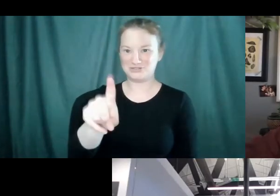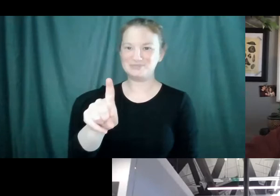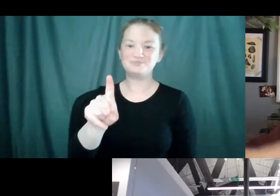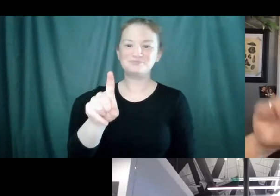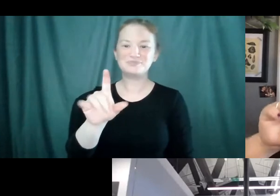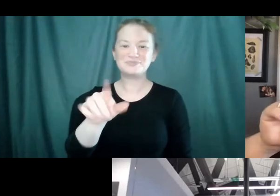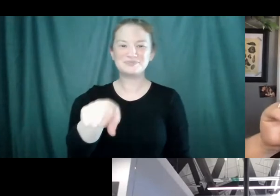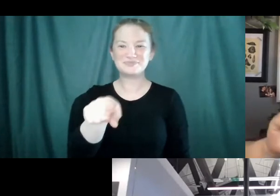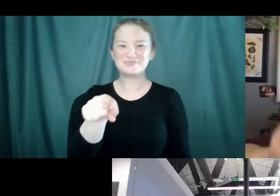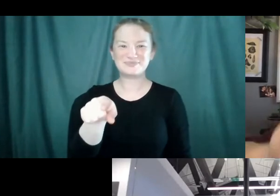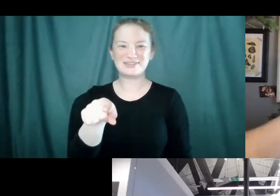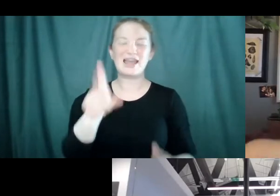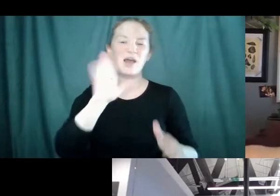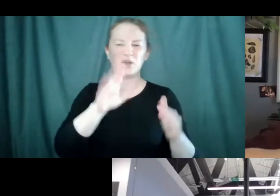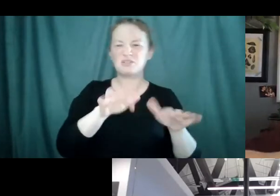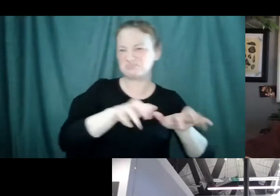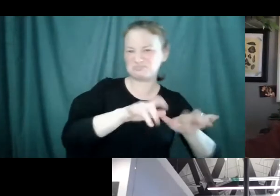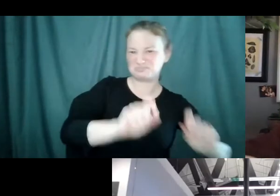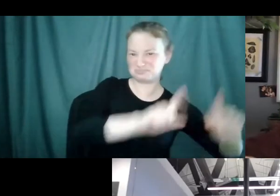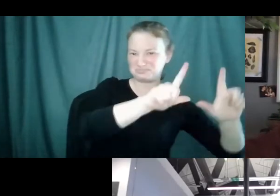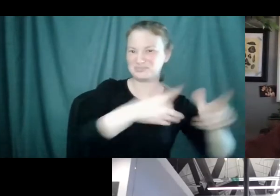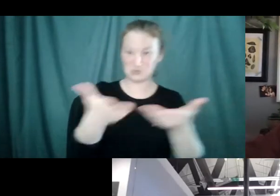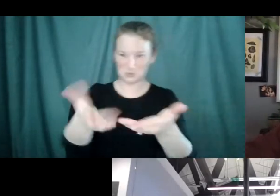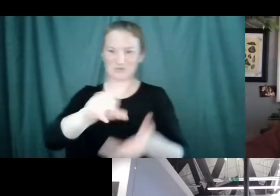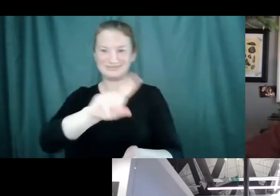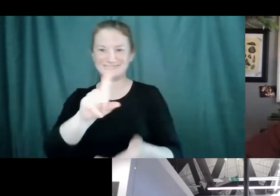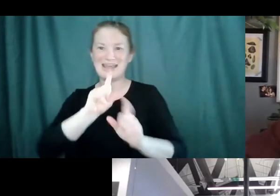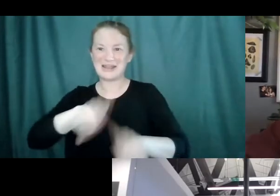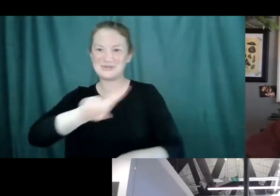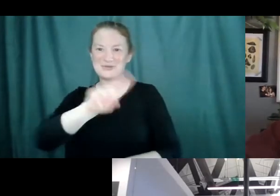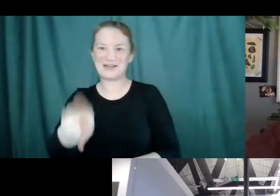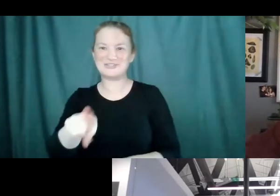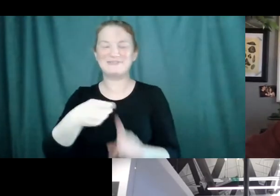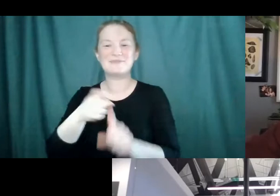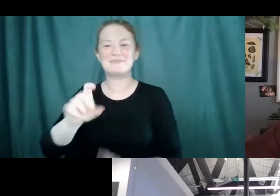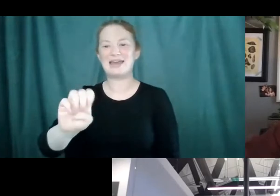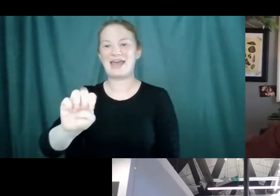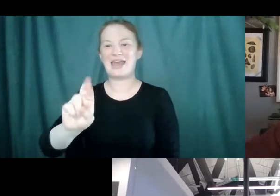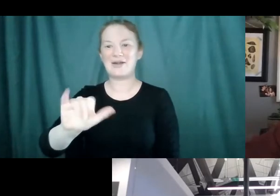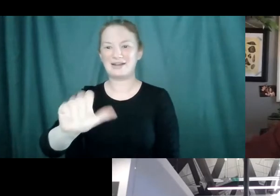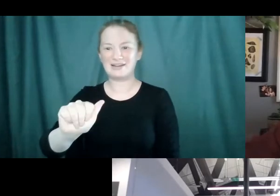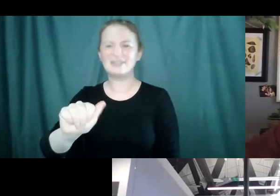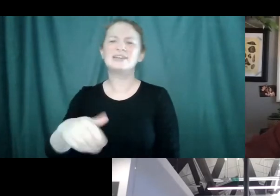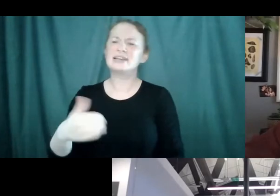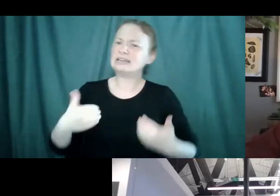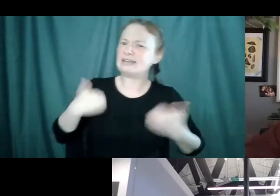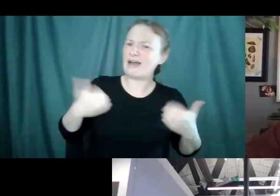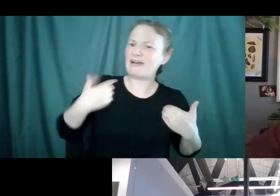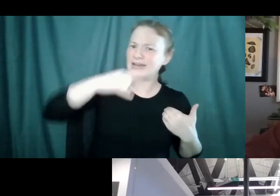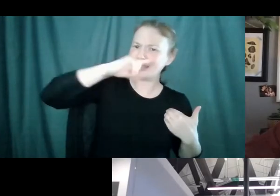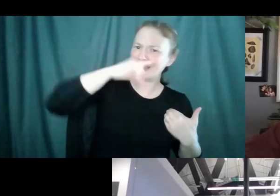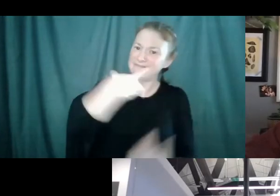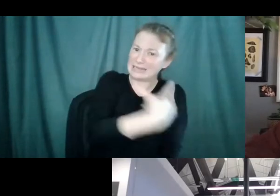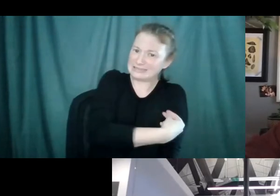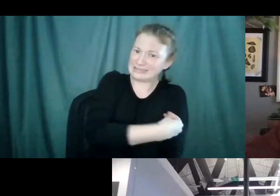how, so I'm going to pull up the Swiss cheese model while you answer, answer Erica's question. How is the vaccine for younger kids different from the vaccines